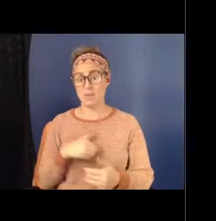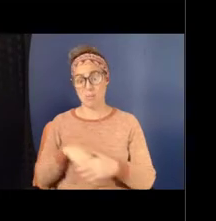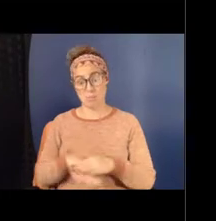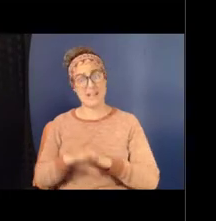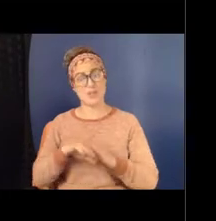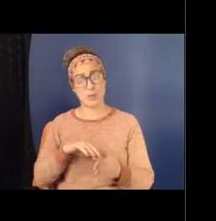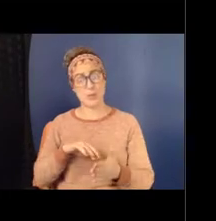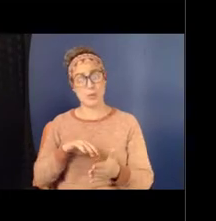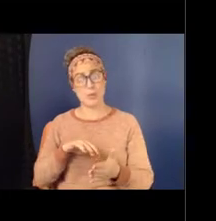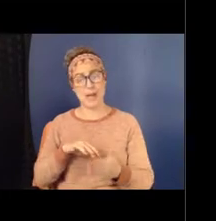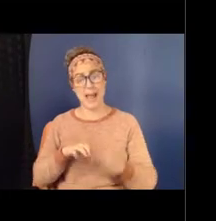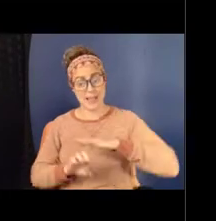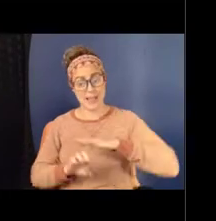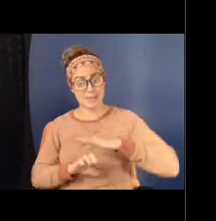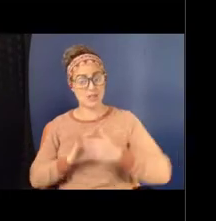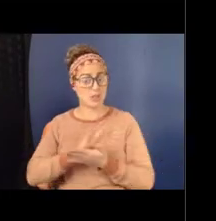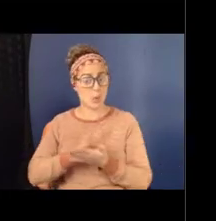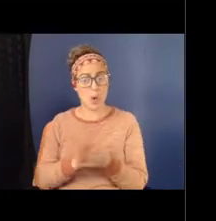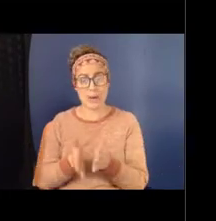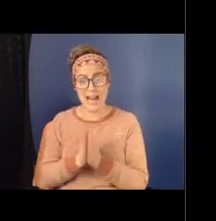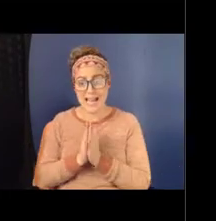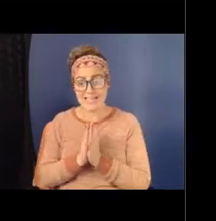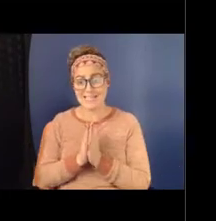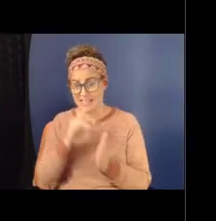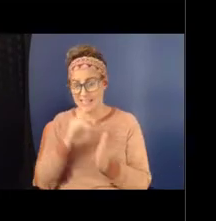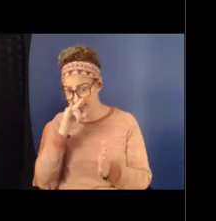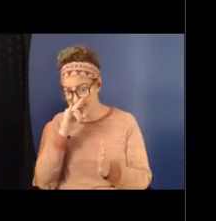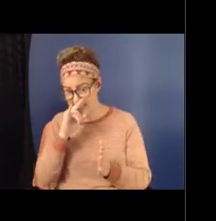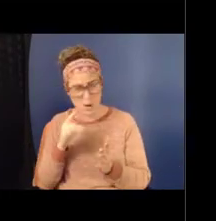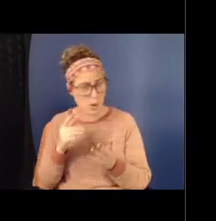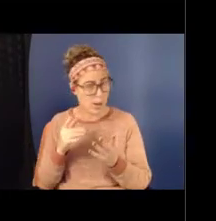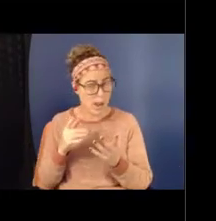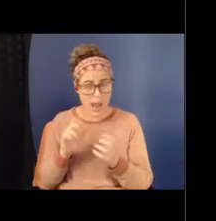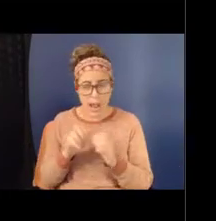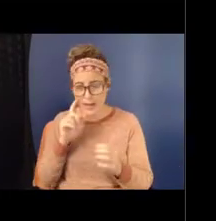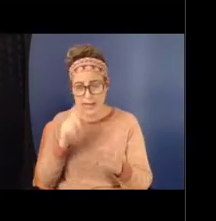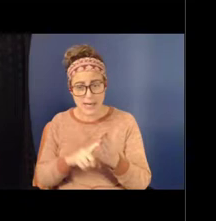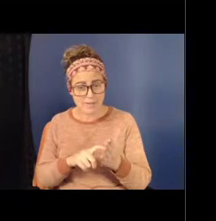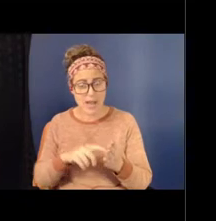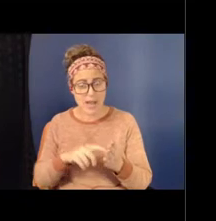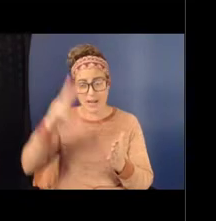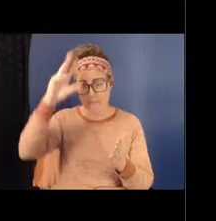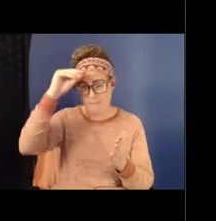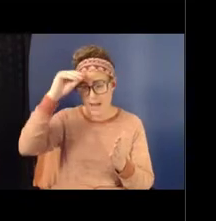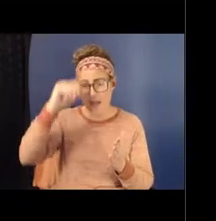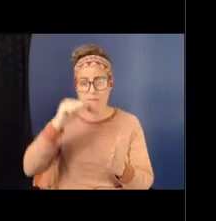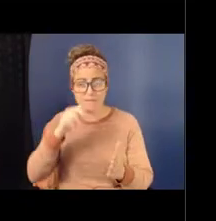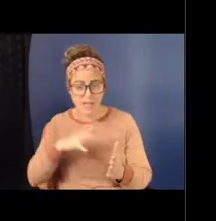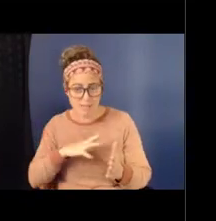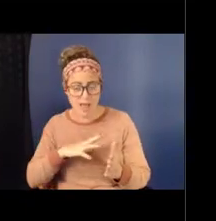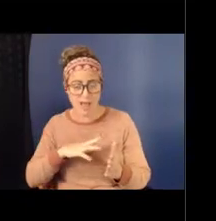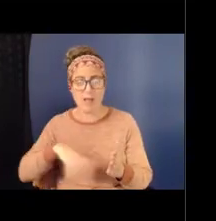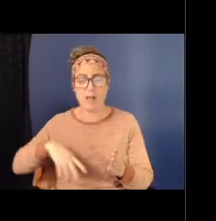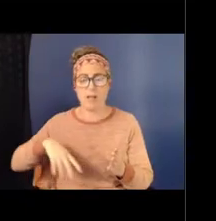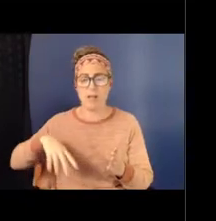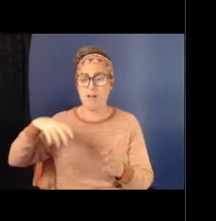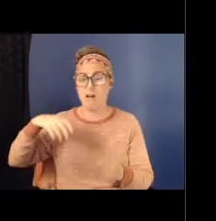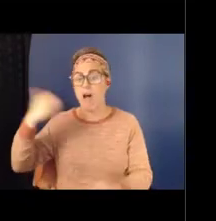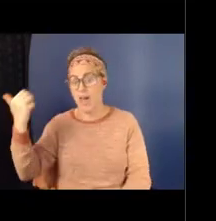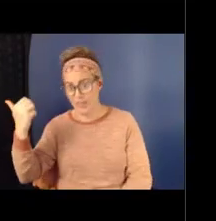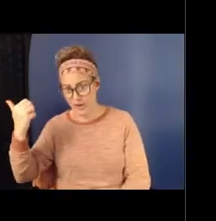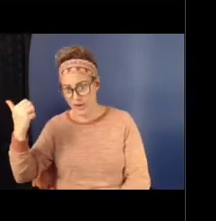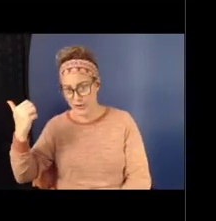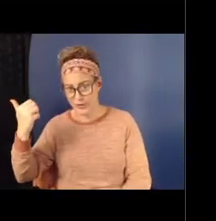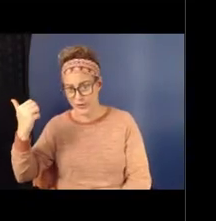a long gender, and we have male and female and other. And the kids now, these are third, fourth, and fifth graders, could